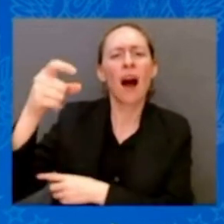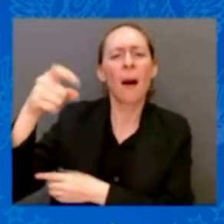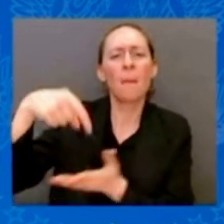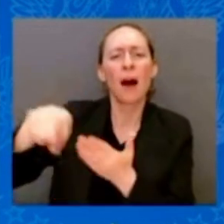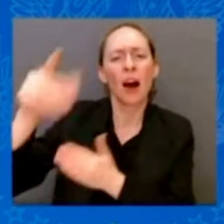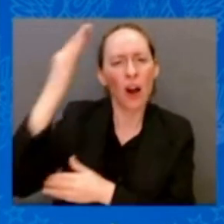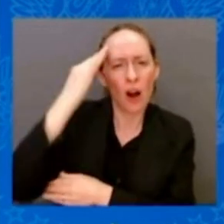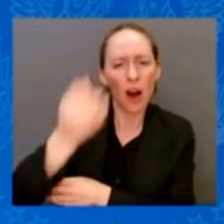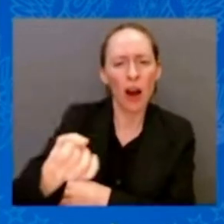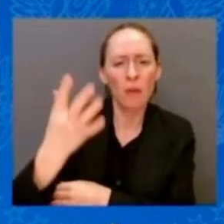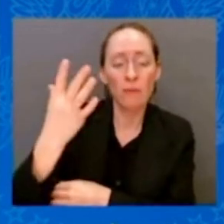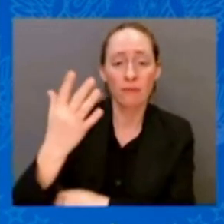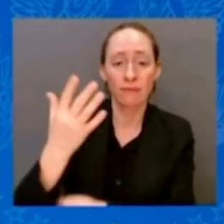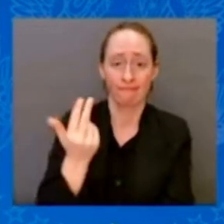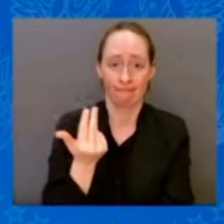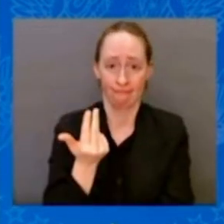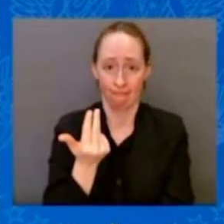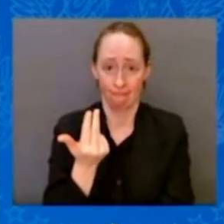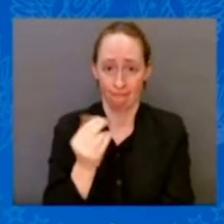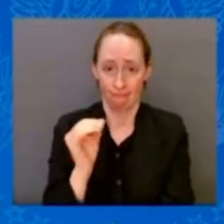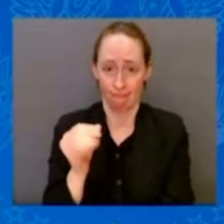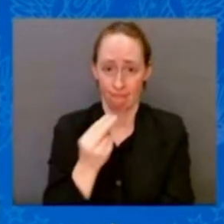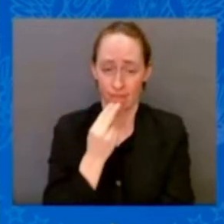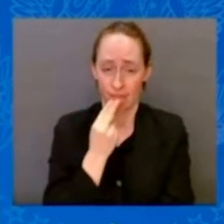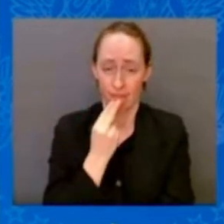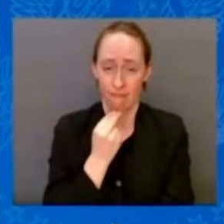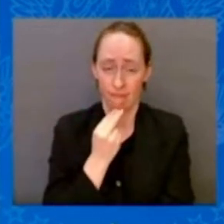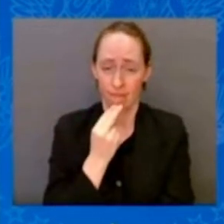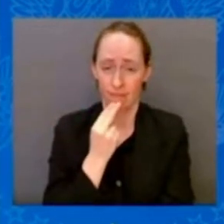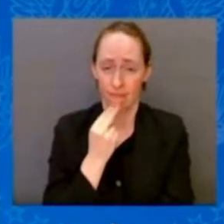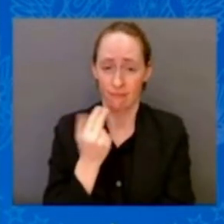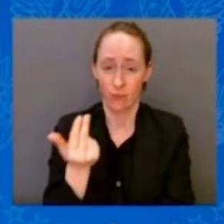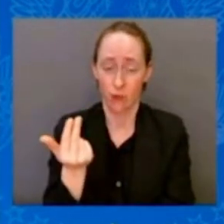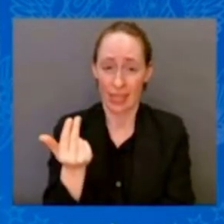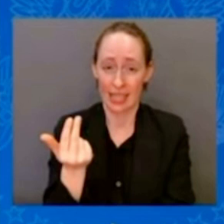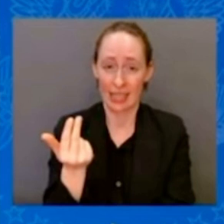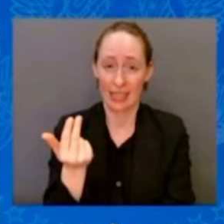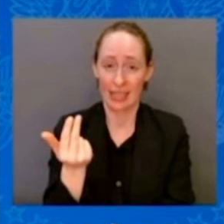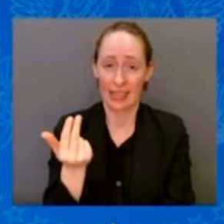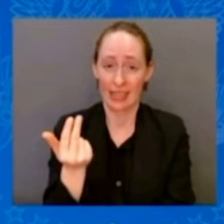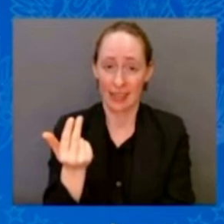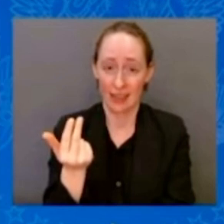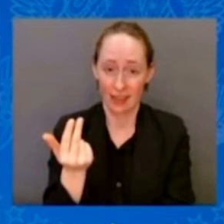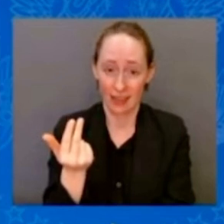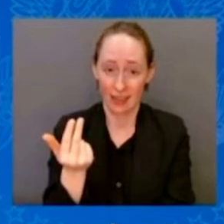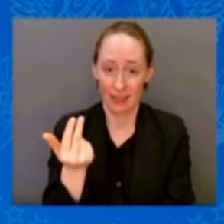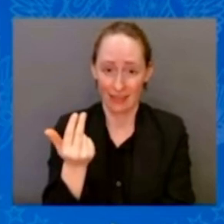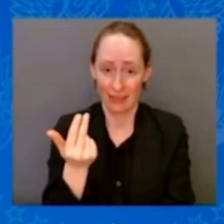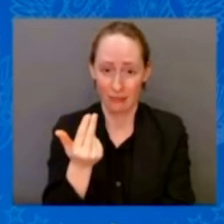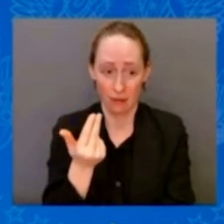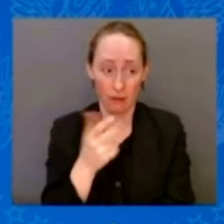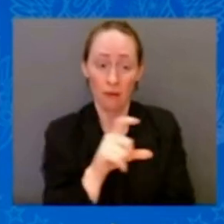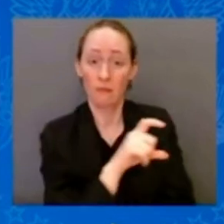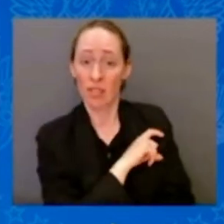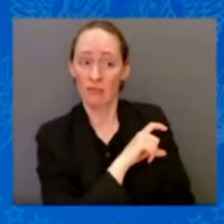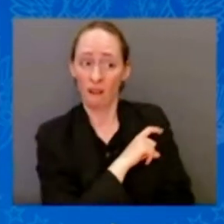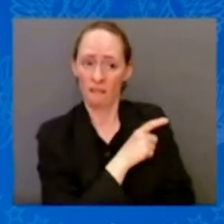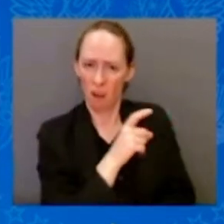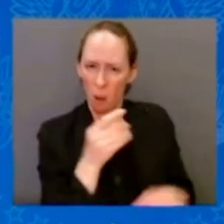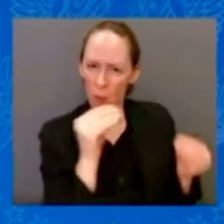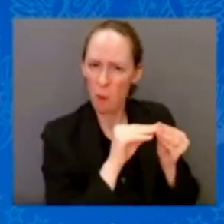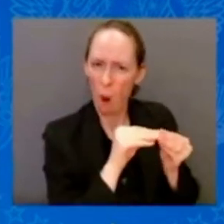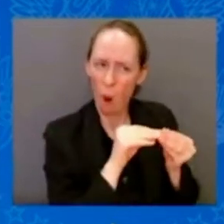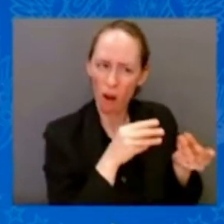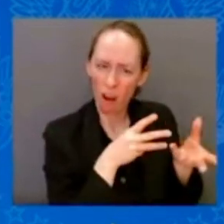Three. It was less than the police officers I met a little bit earlier. Well, folks, look. Make no mistake